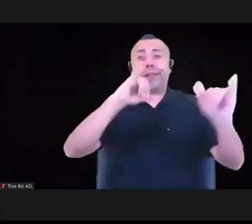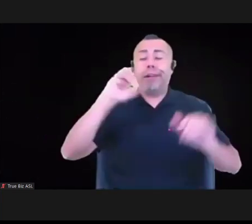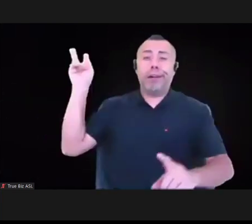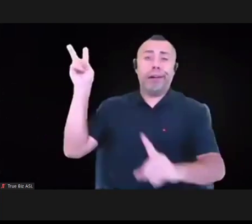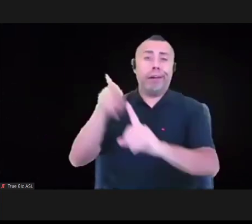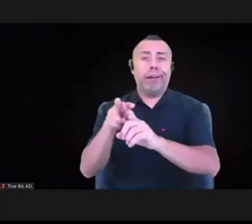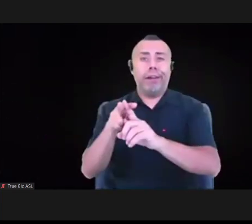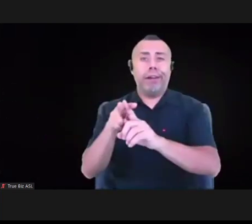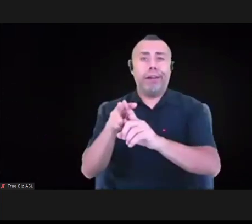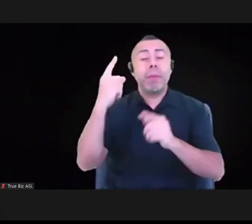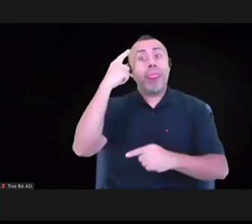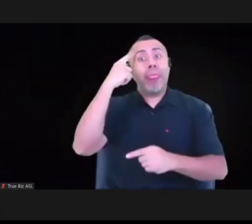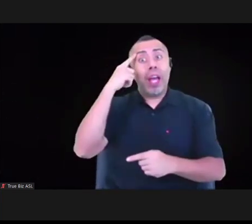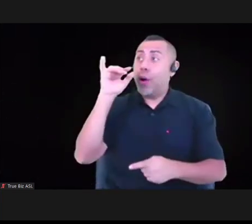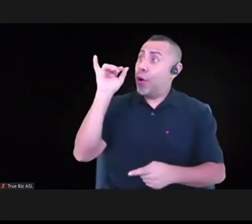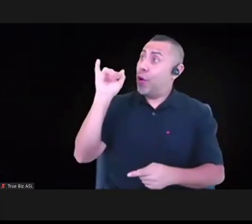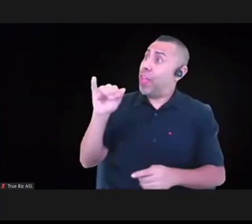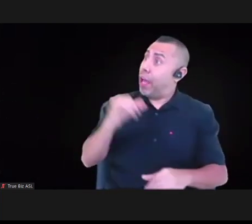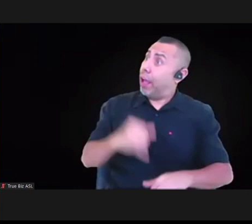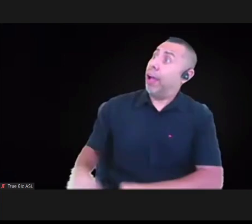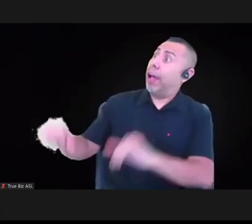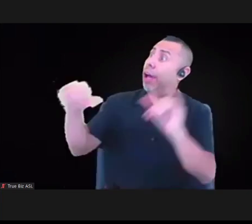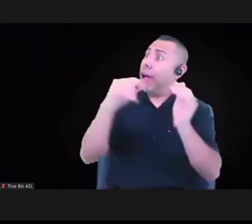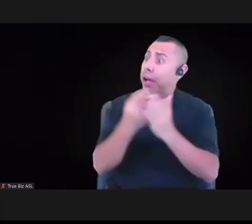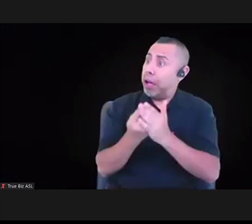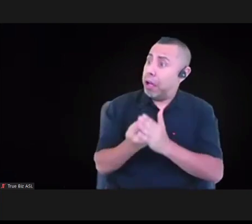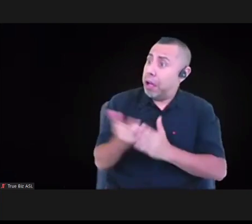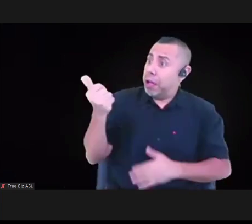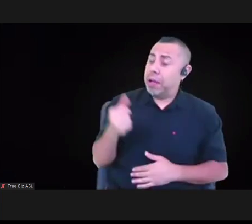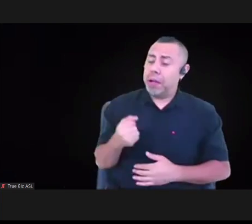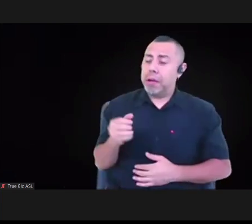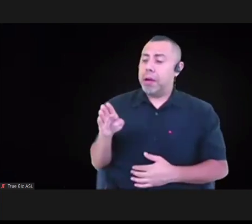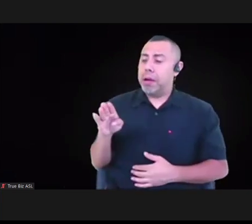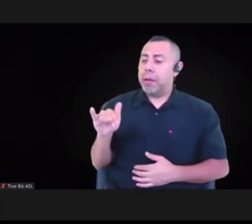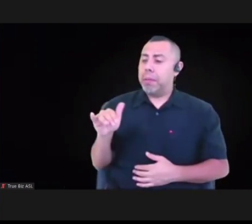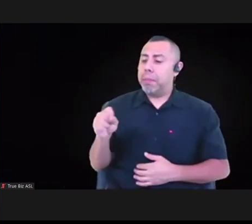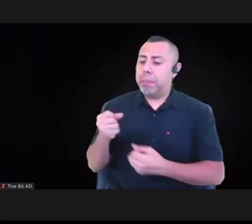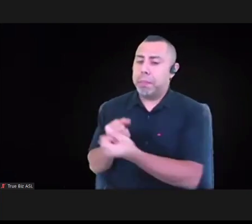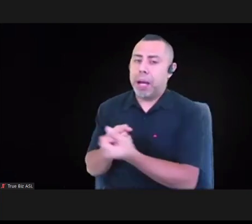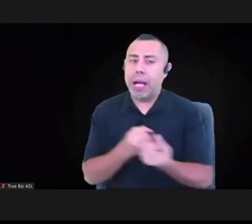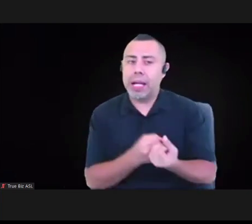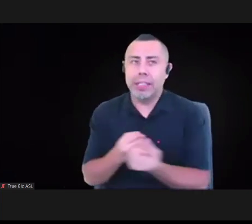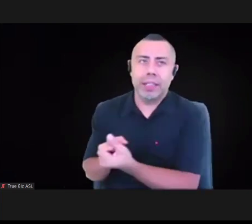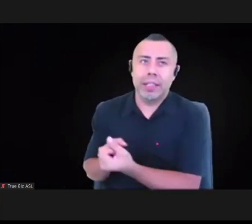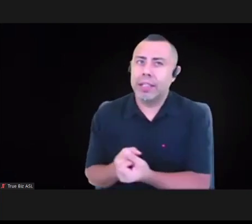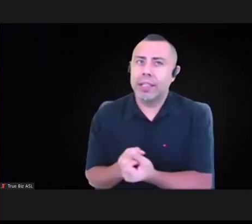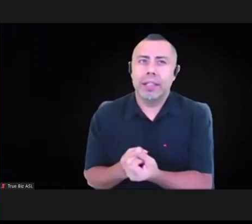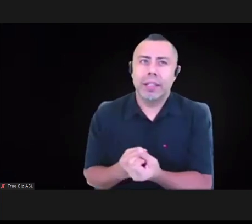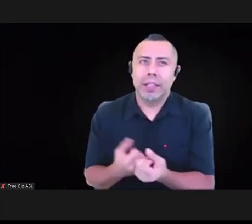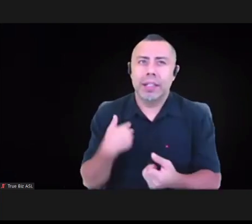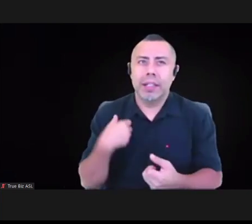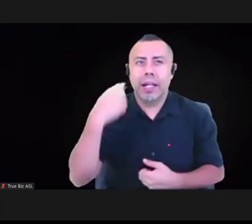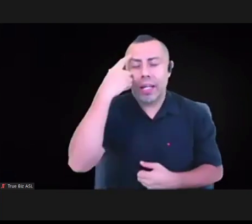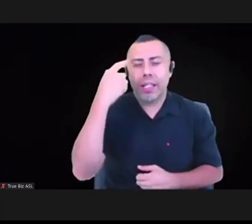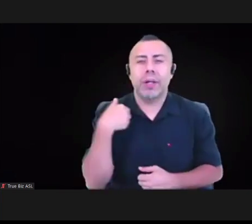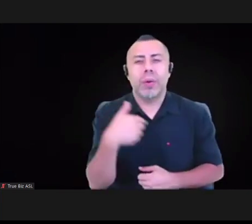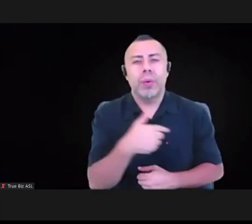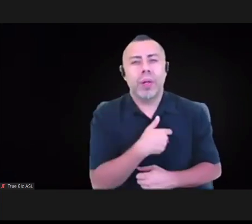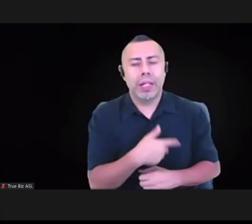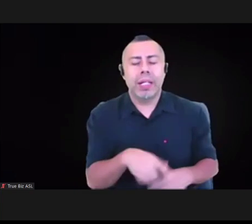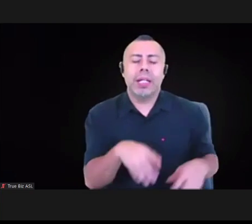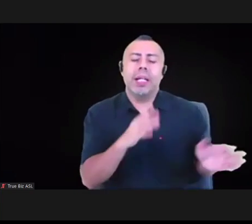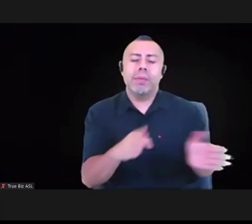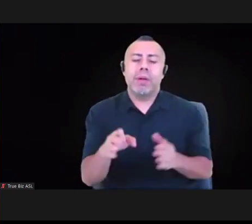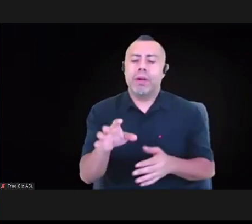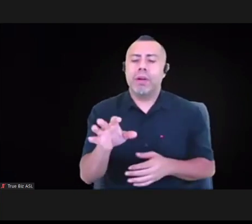bias, but with so much bias, I think we need reparatory frames. And so I think with, and I think particularly if GIA was looking at